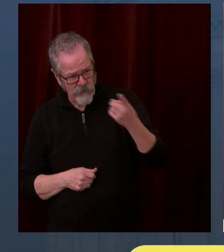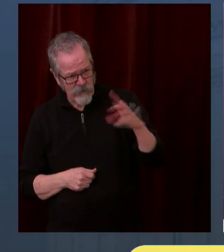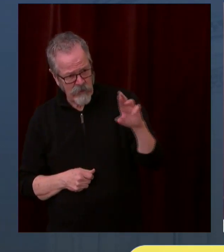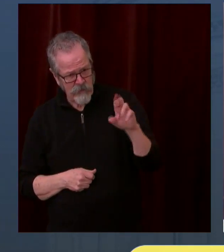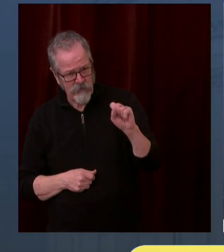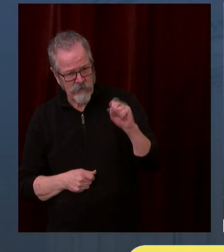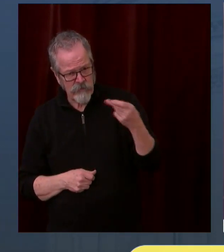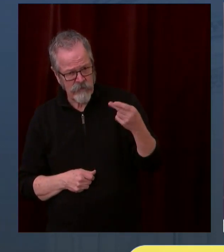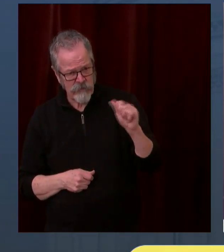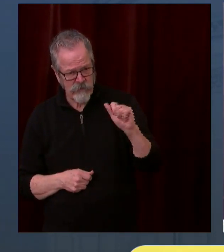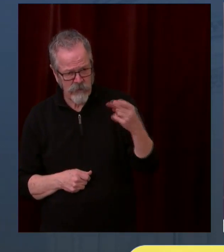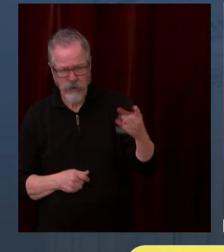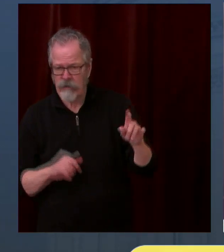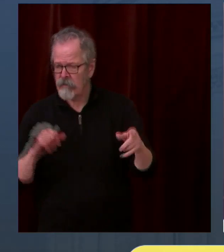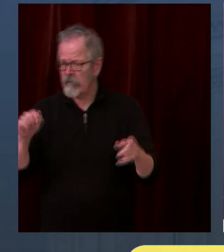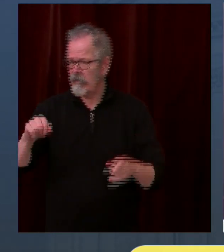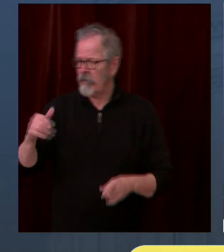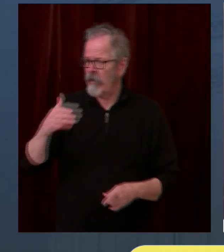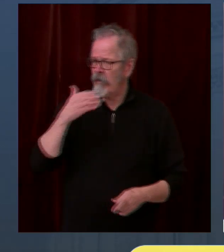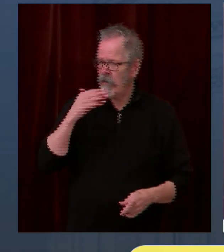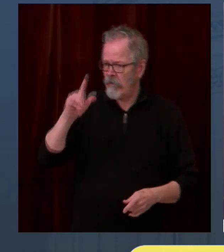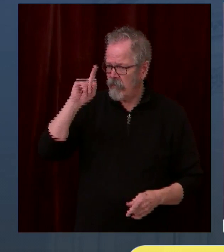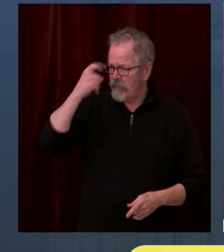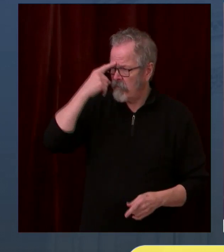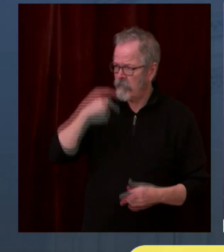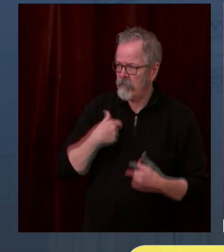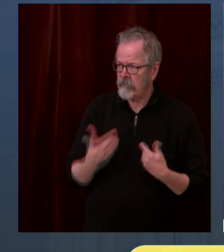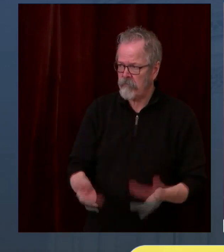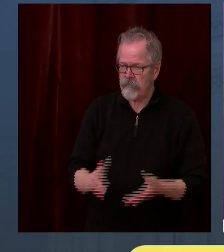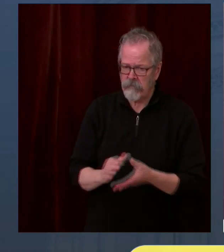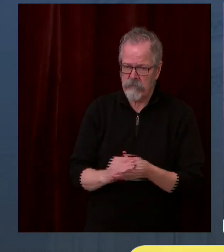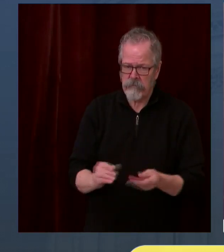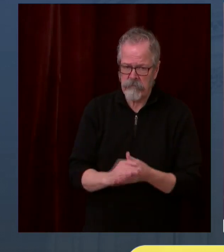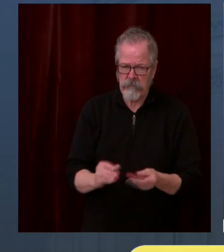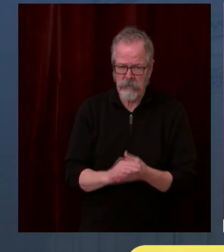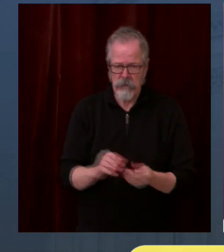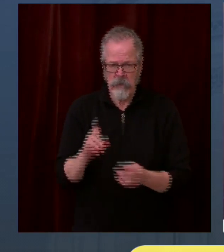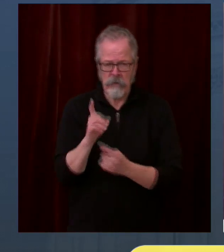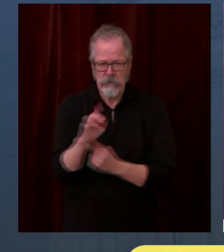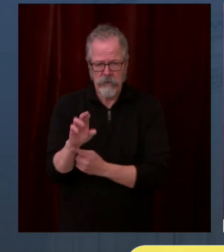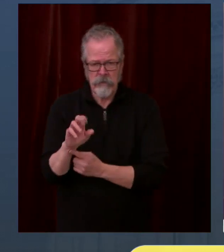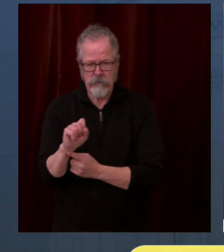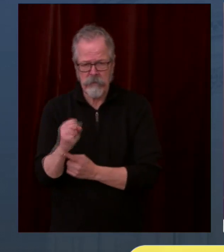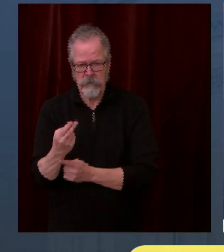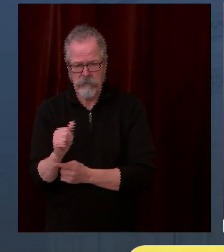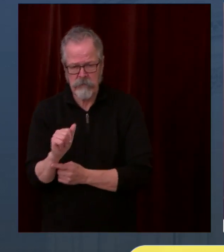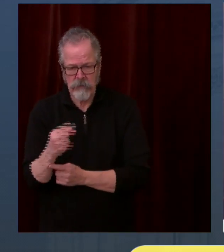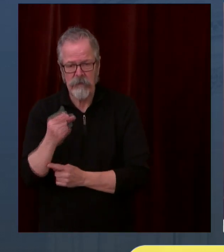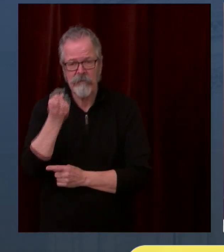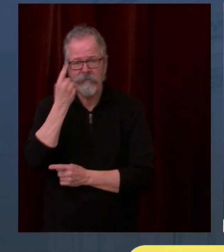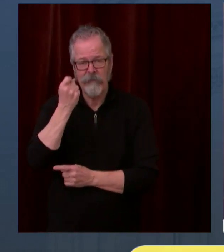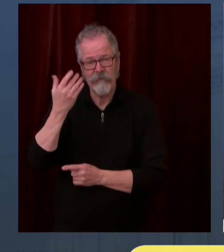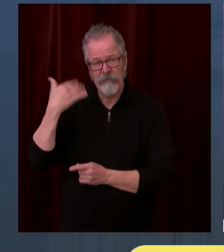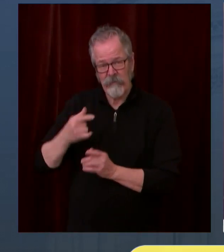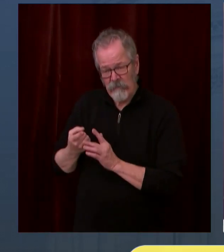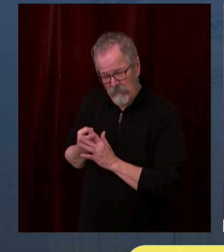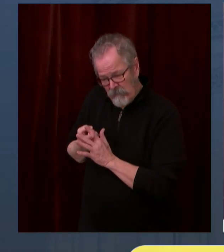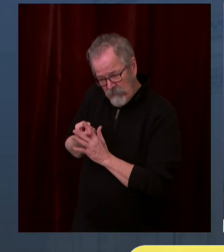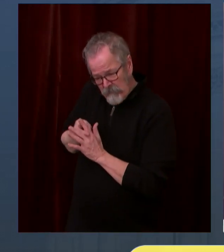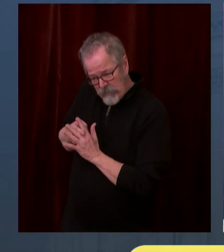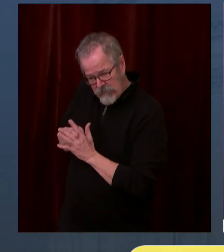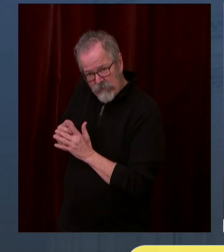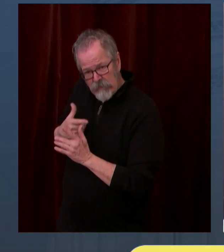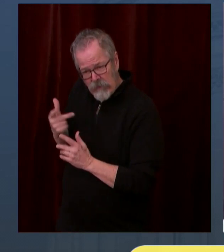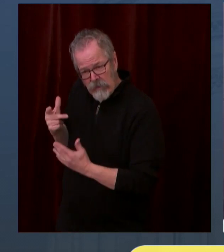in the previous phase, we were really focusing on healthcare workers and long-term care facilities, staff and residents, but healthcare